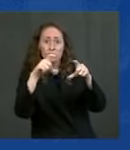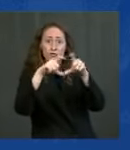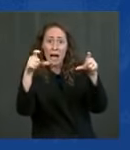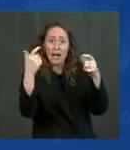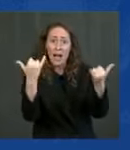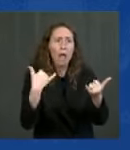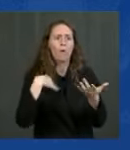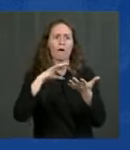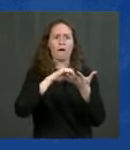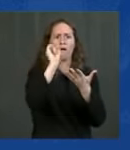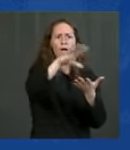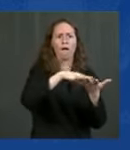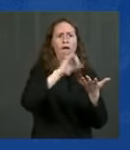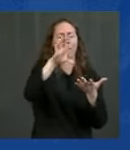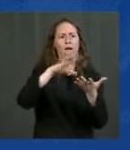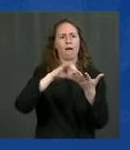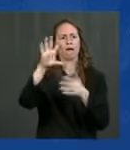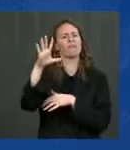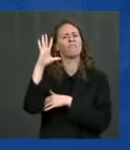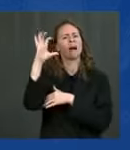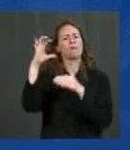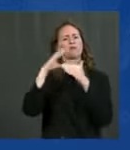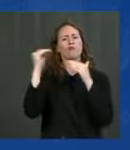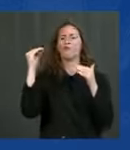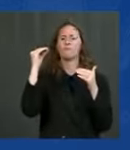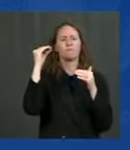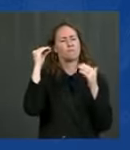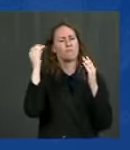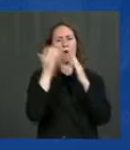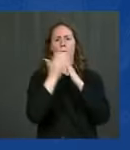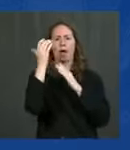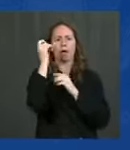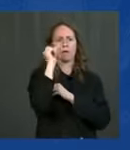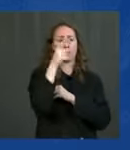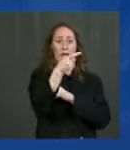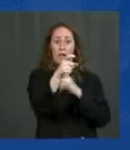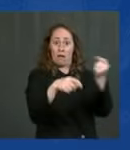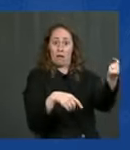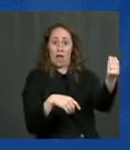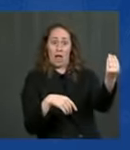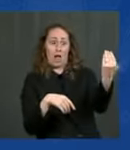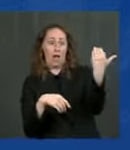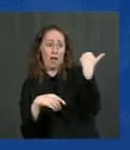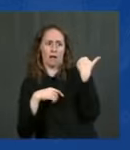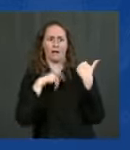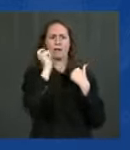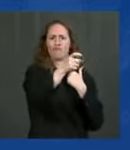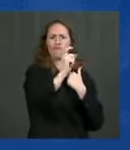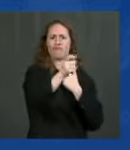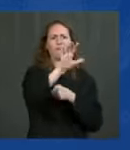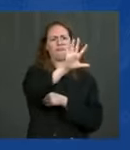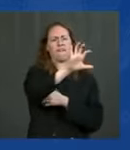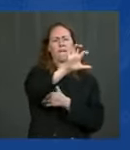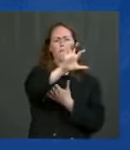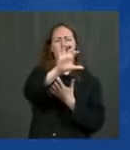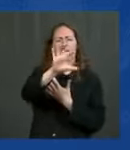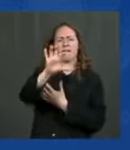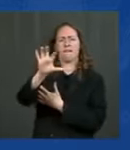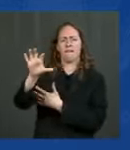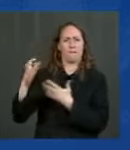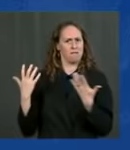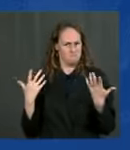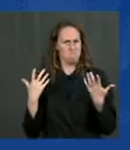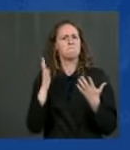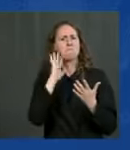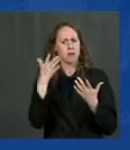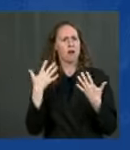in their bank accounts once they've contacted us that's we're going to come back and let all you people know exactly how to do that that'll